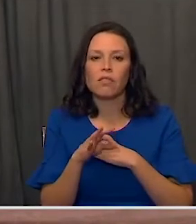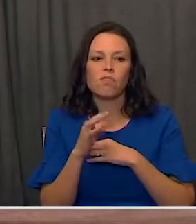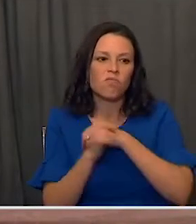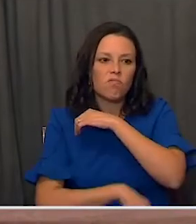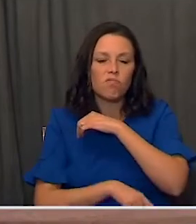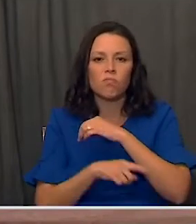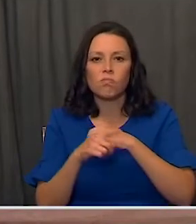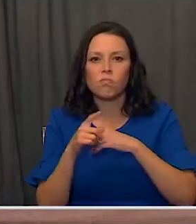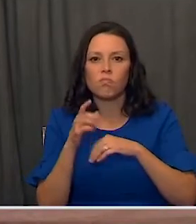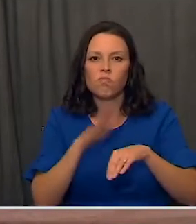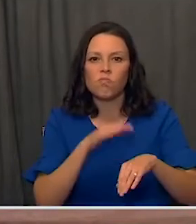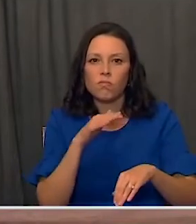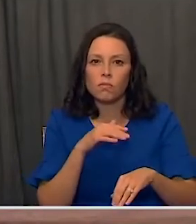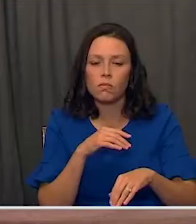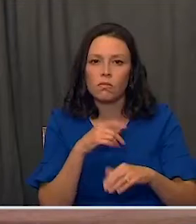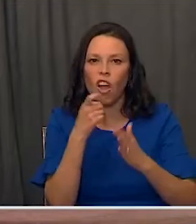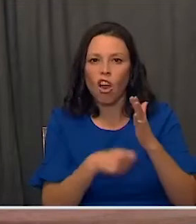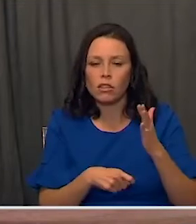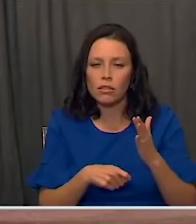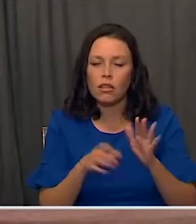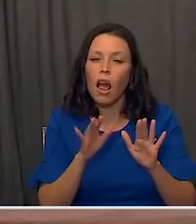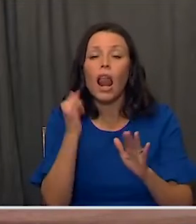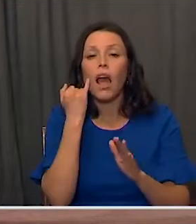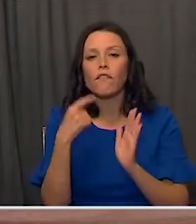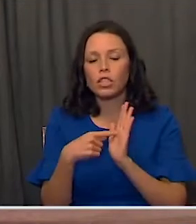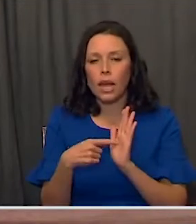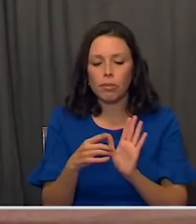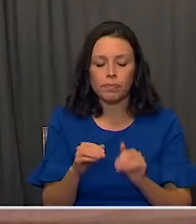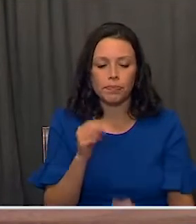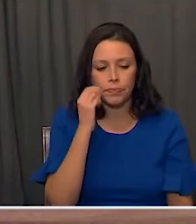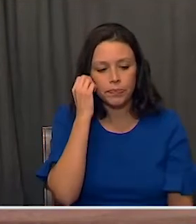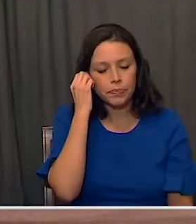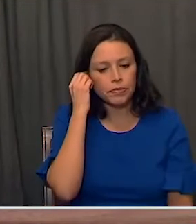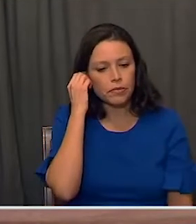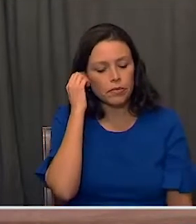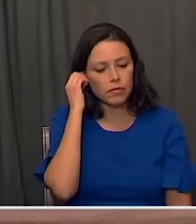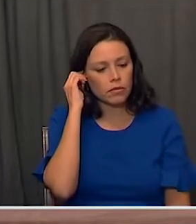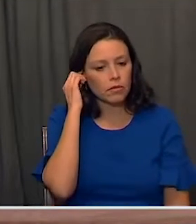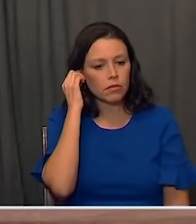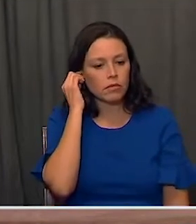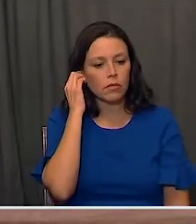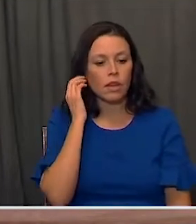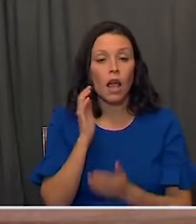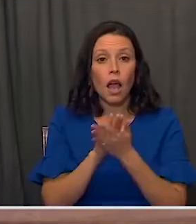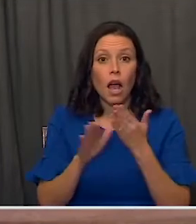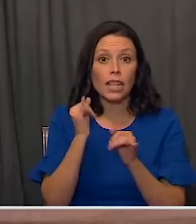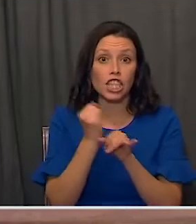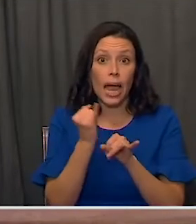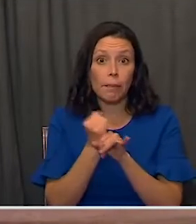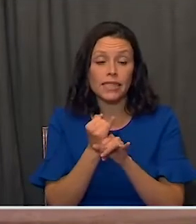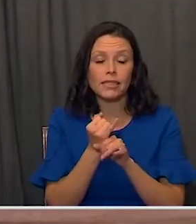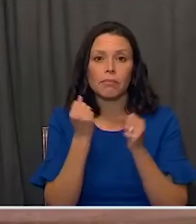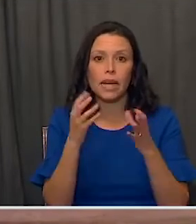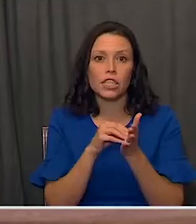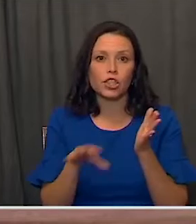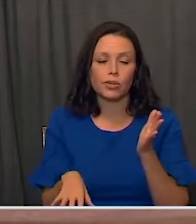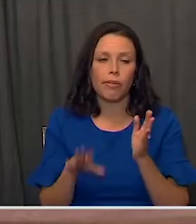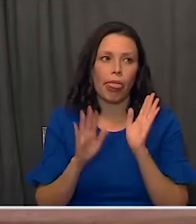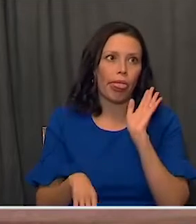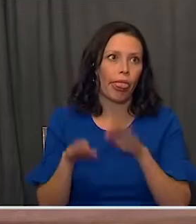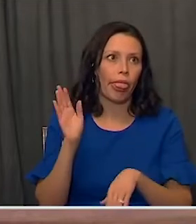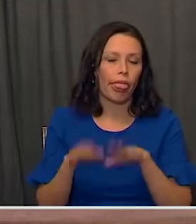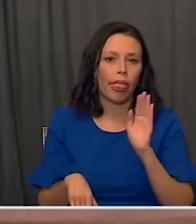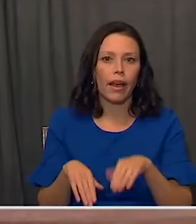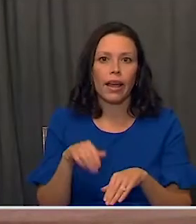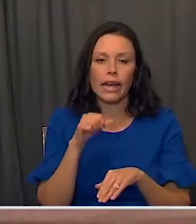sanction what we deem to be bad behavior? For example, we know that compliance on college campuses has been a challenge and individuals in